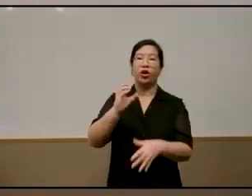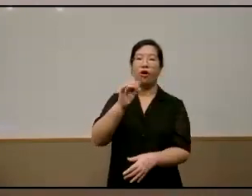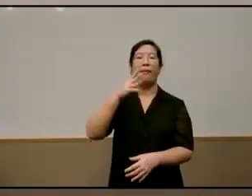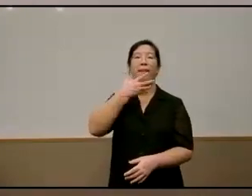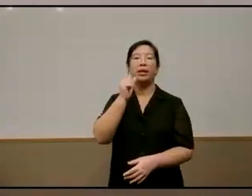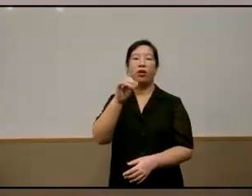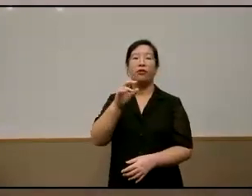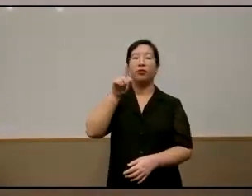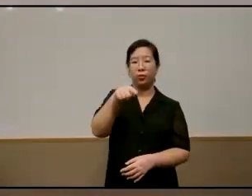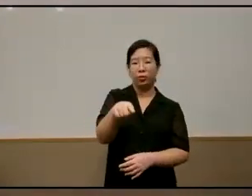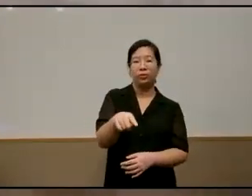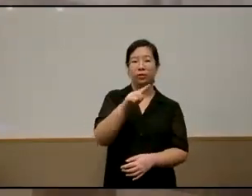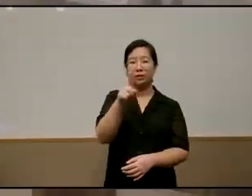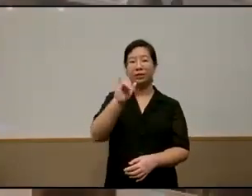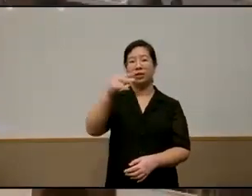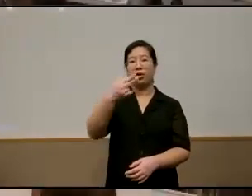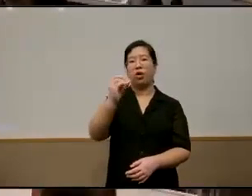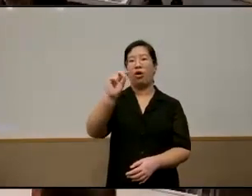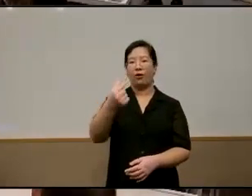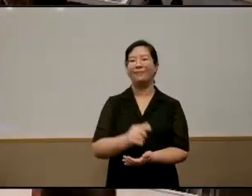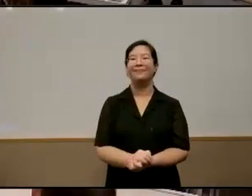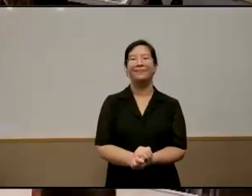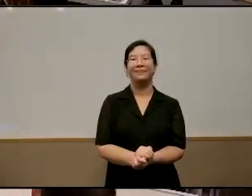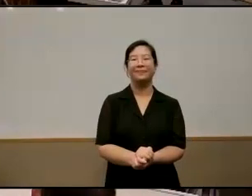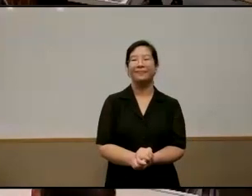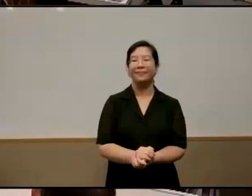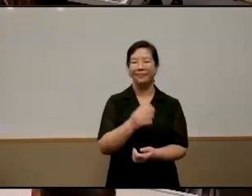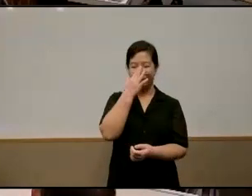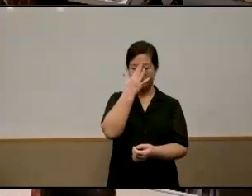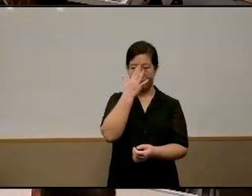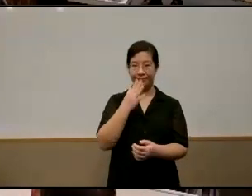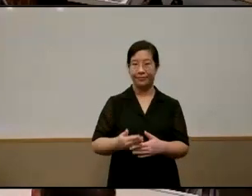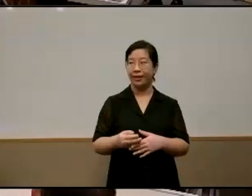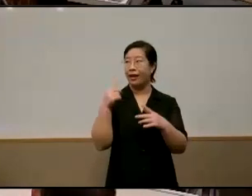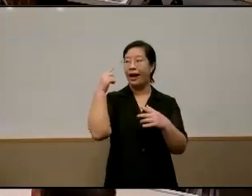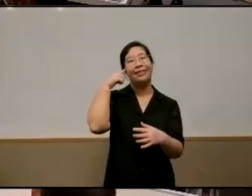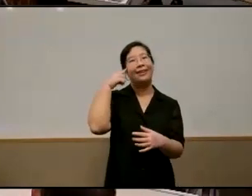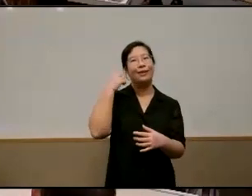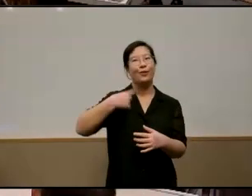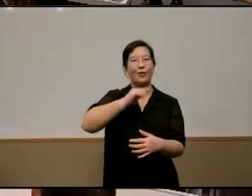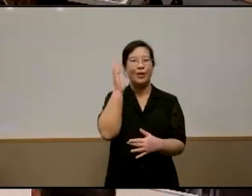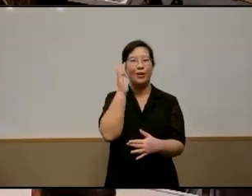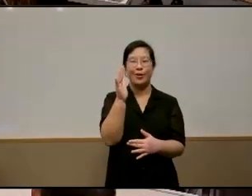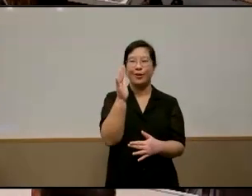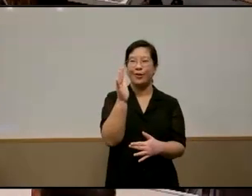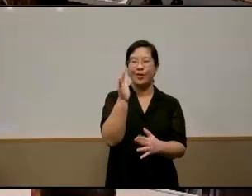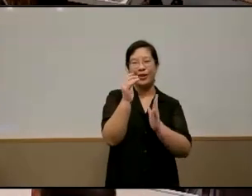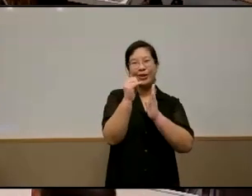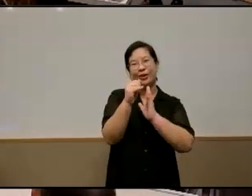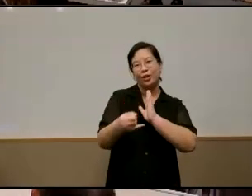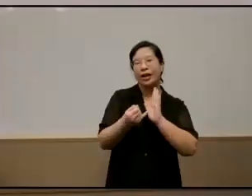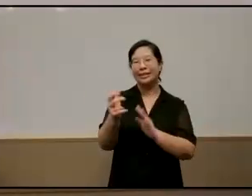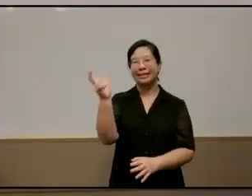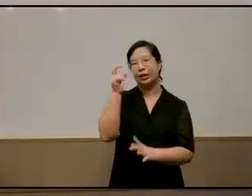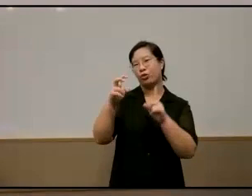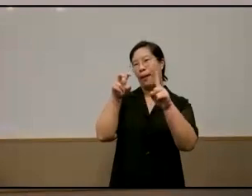um i think we're just gonna listen to um a little bit of a message